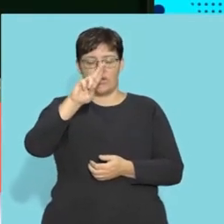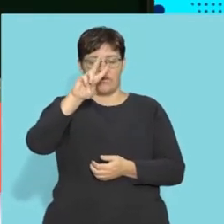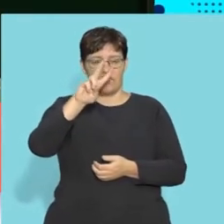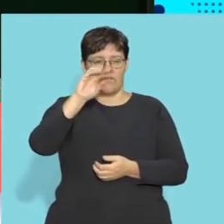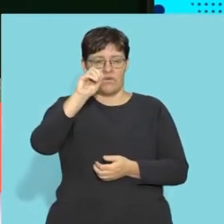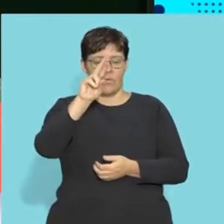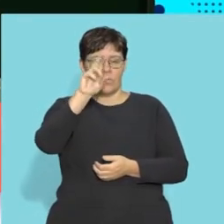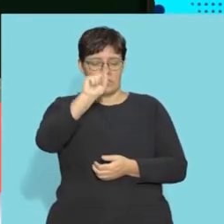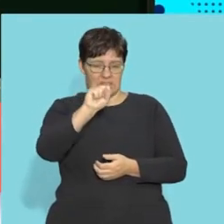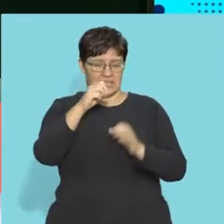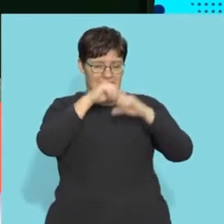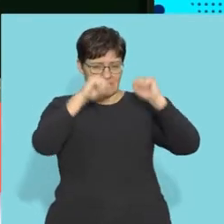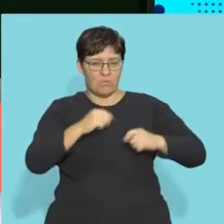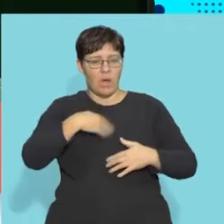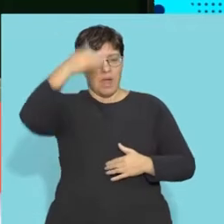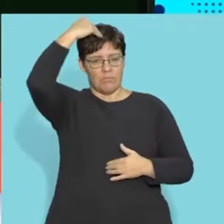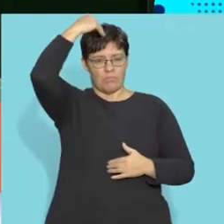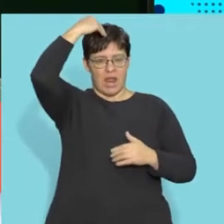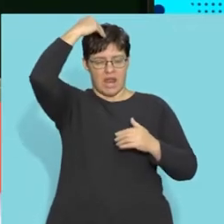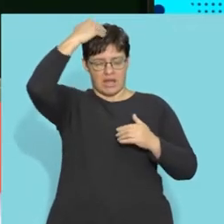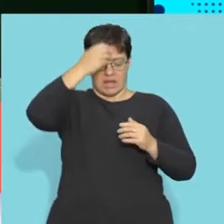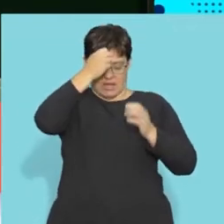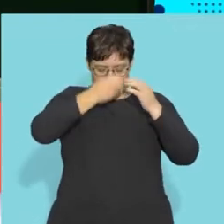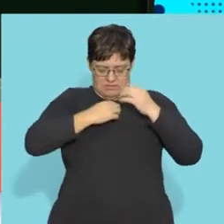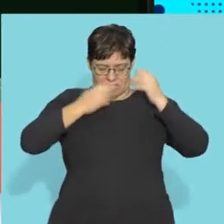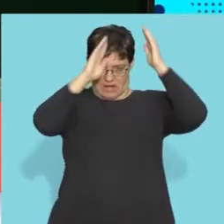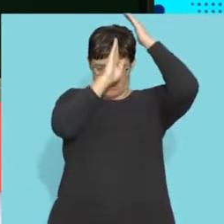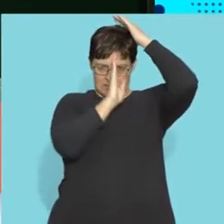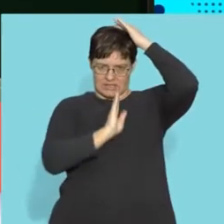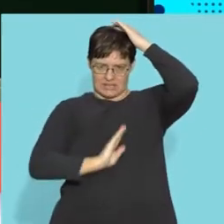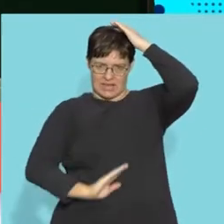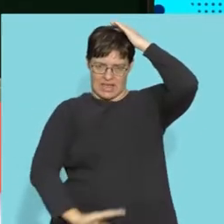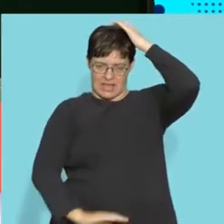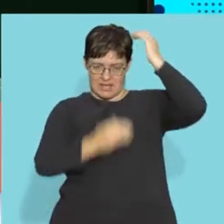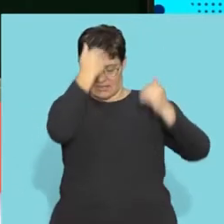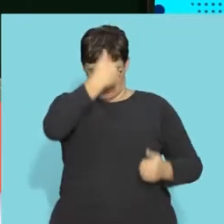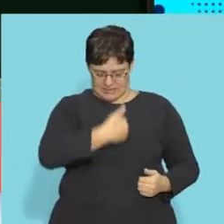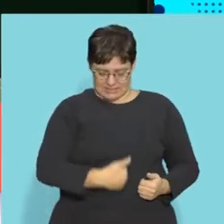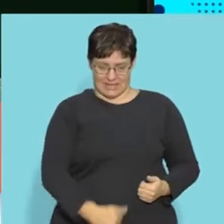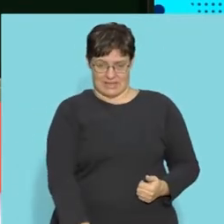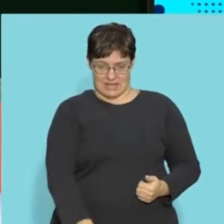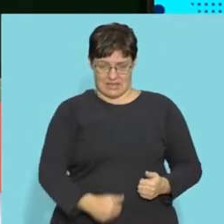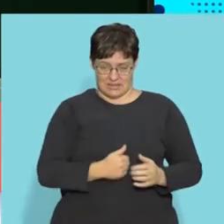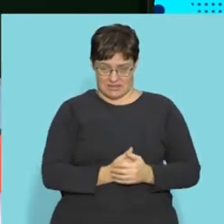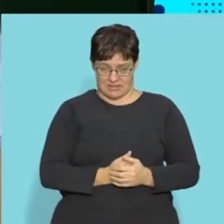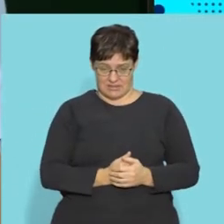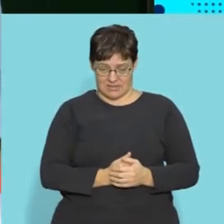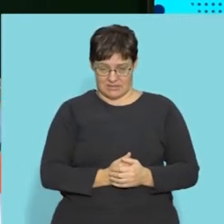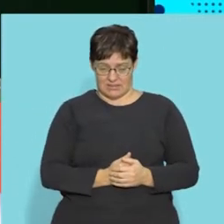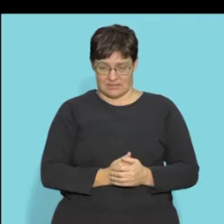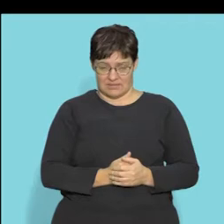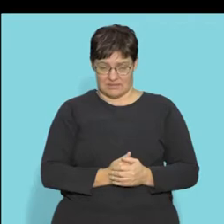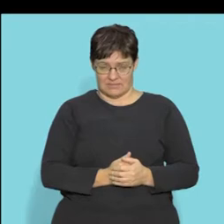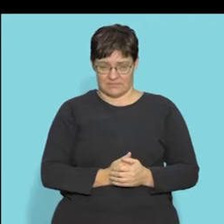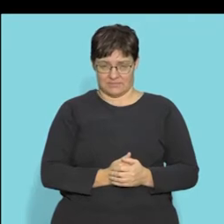body, brain and spinal cord. Right. In the center, Mr. Fenta. Just remember it like that. Central.